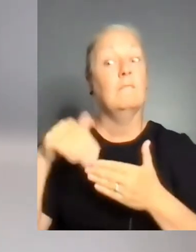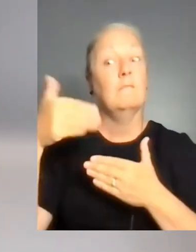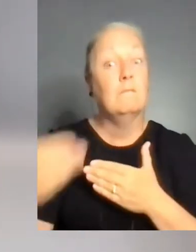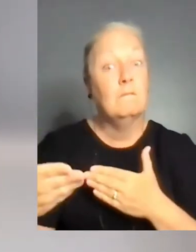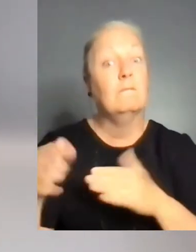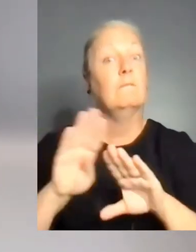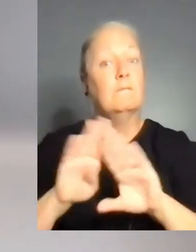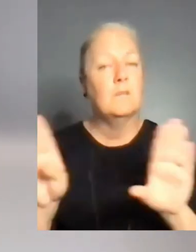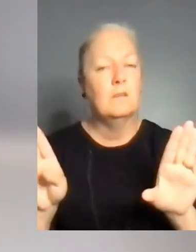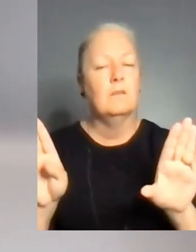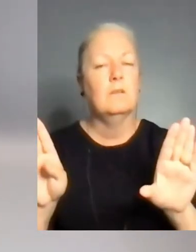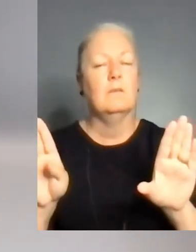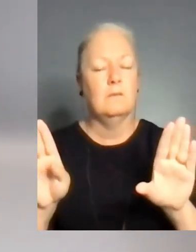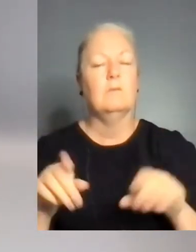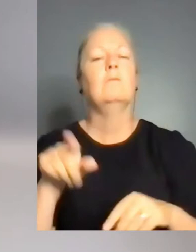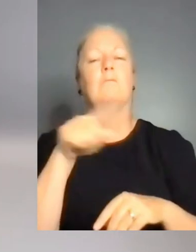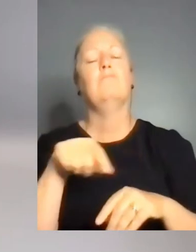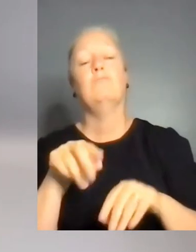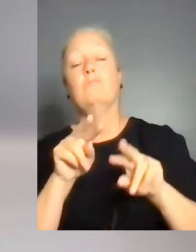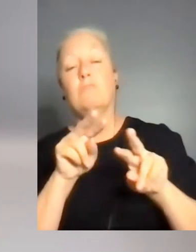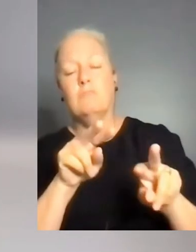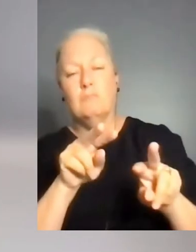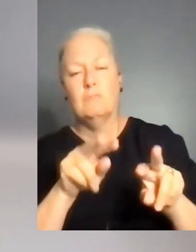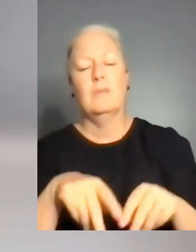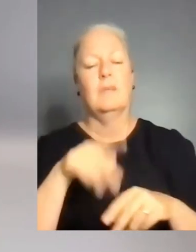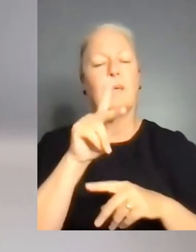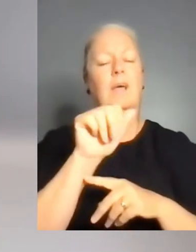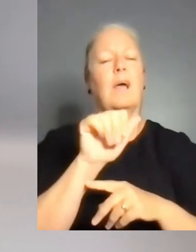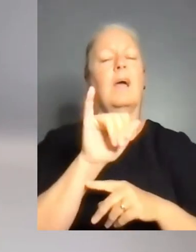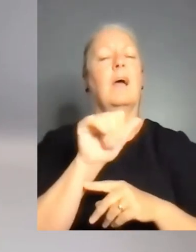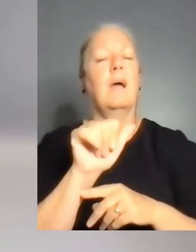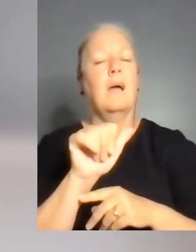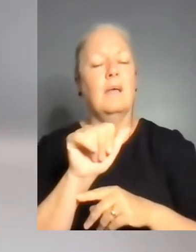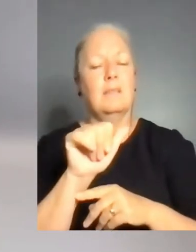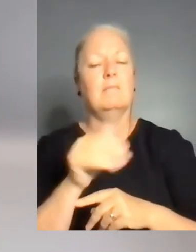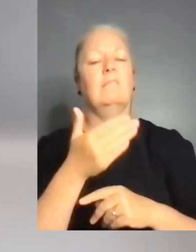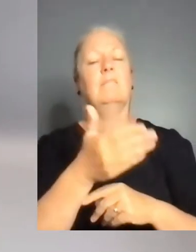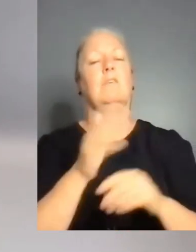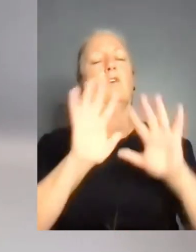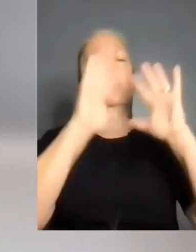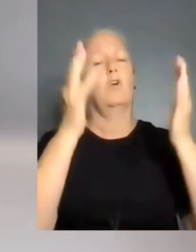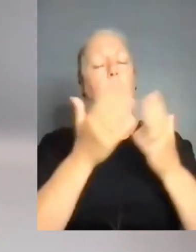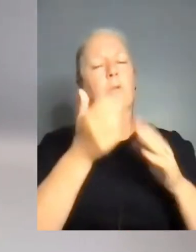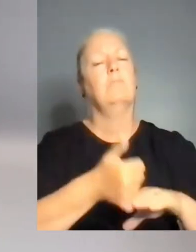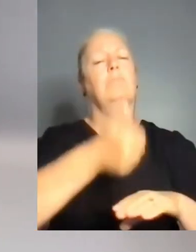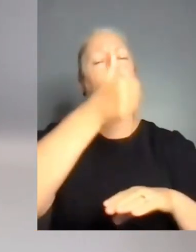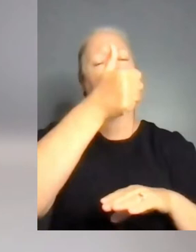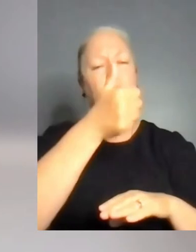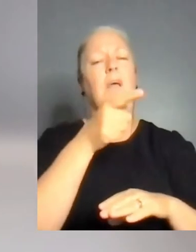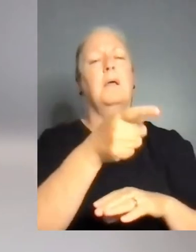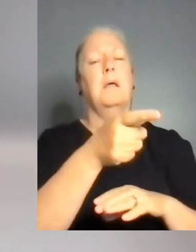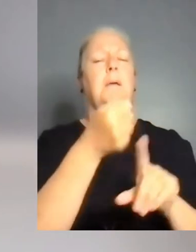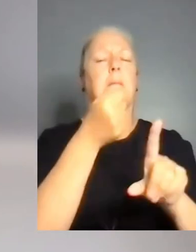the presentation from Kaya Landsberg, that is the Global Head of Impact Measurement at the Enable.me Foundation.